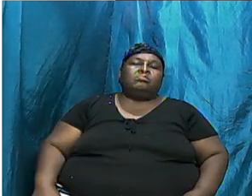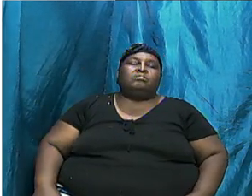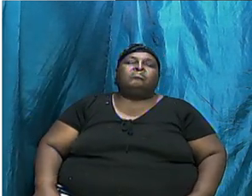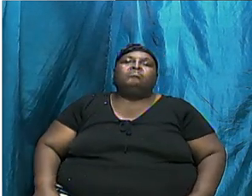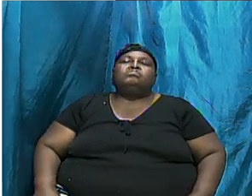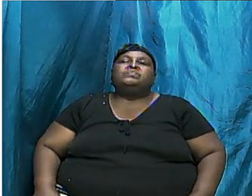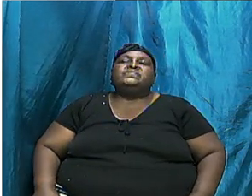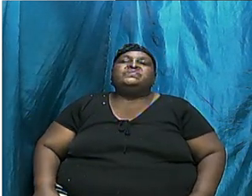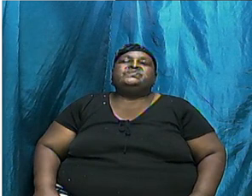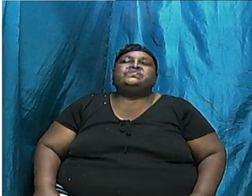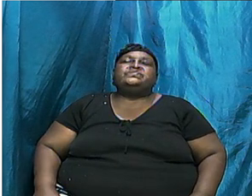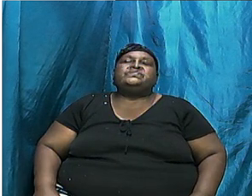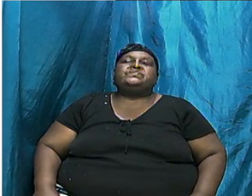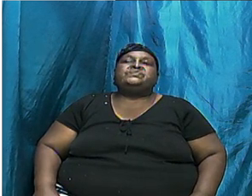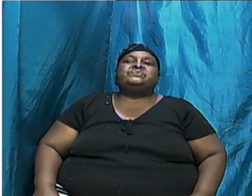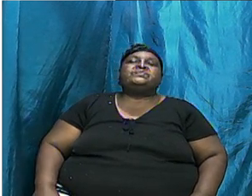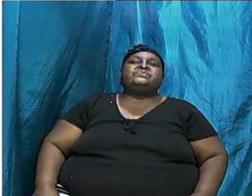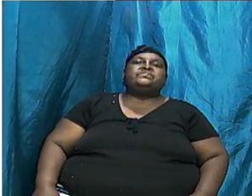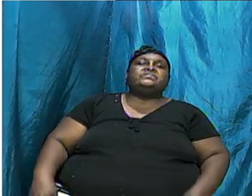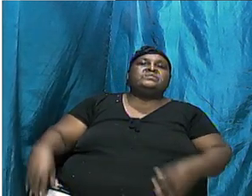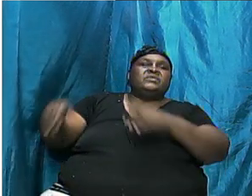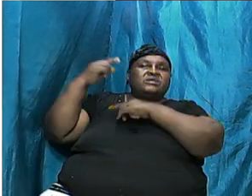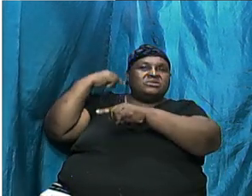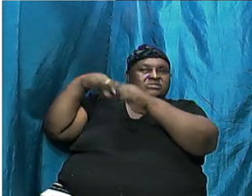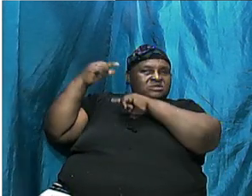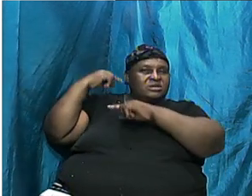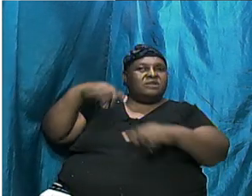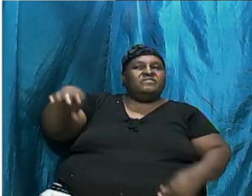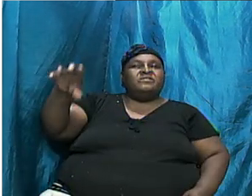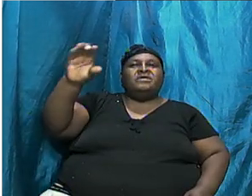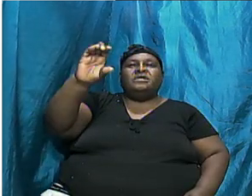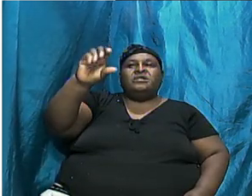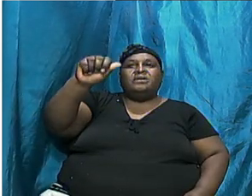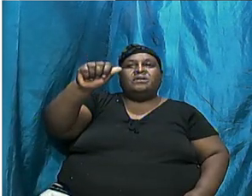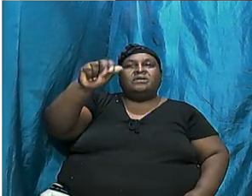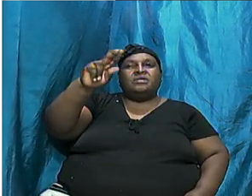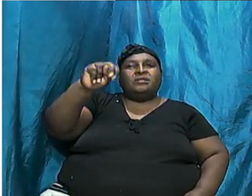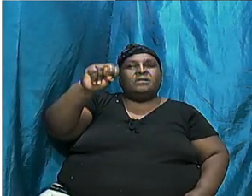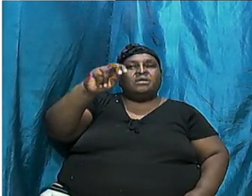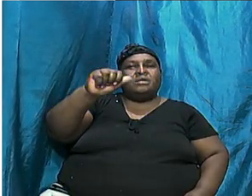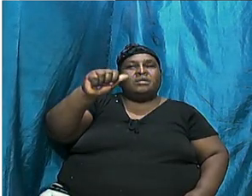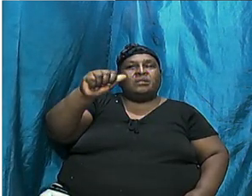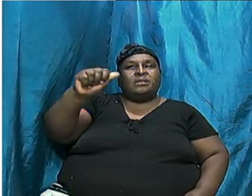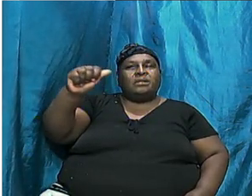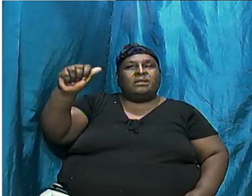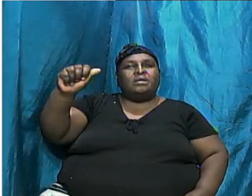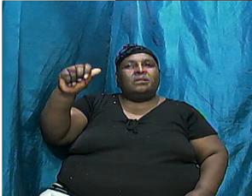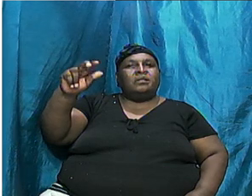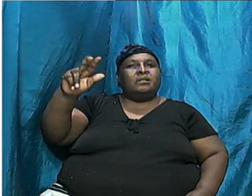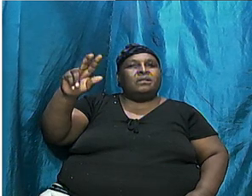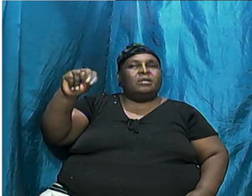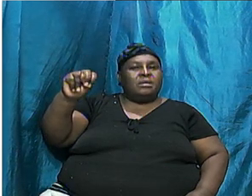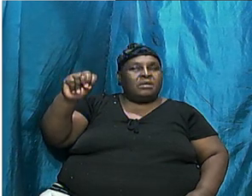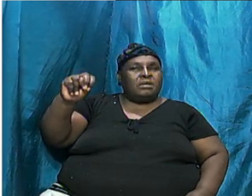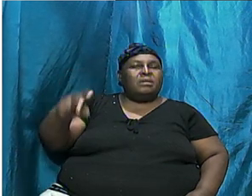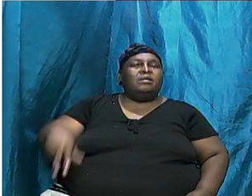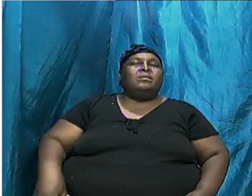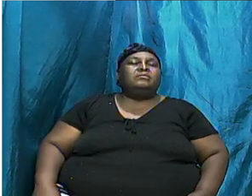The descendants of Canaan Would, according to what